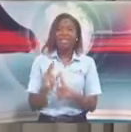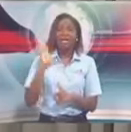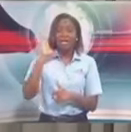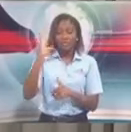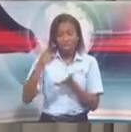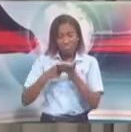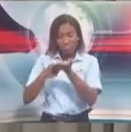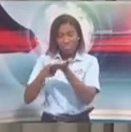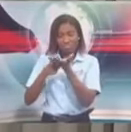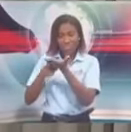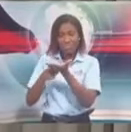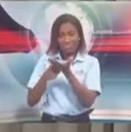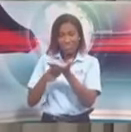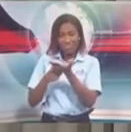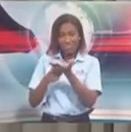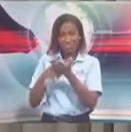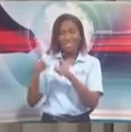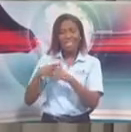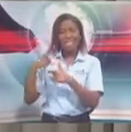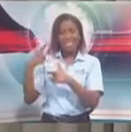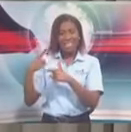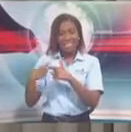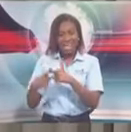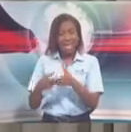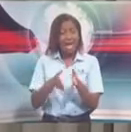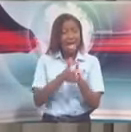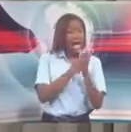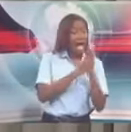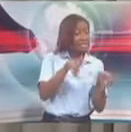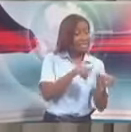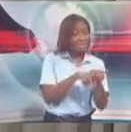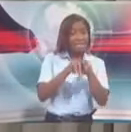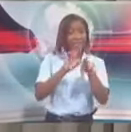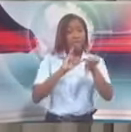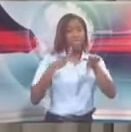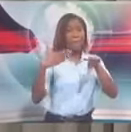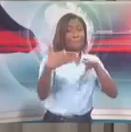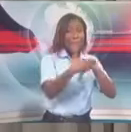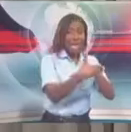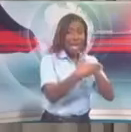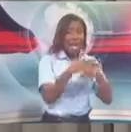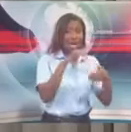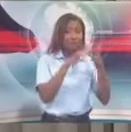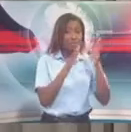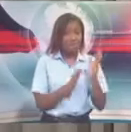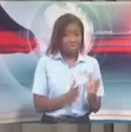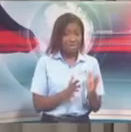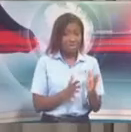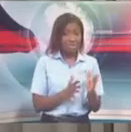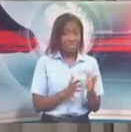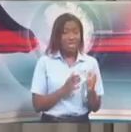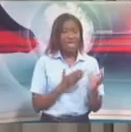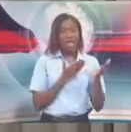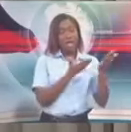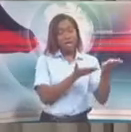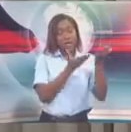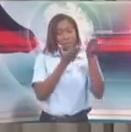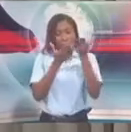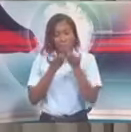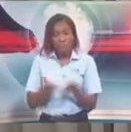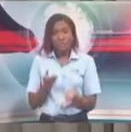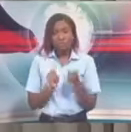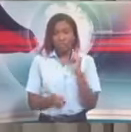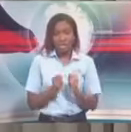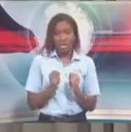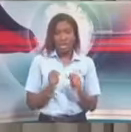they will then go to, we will then go to Jamaica, bring down the students from Jamaica to Barbados and to Trinidad. But you must quarantine for